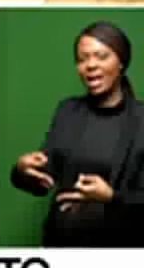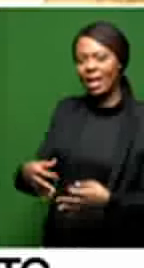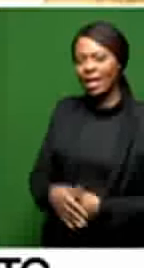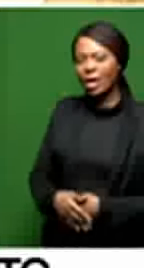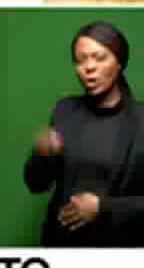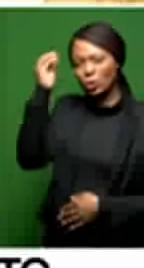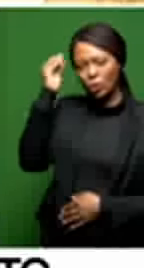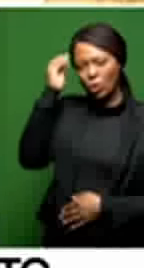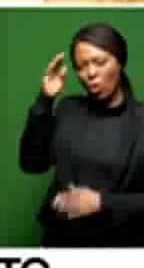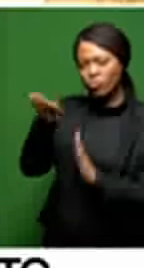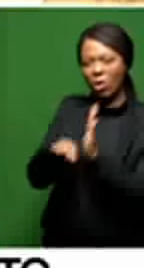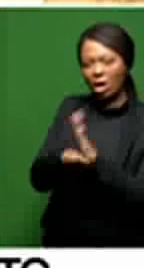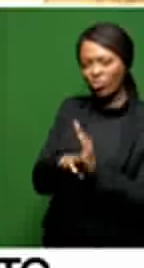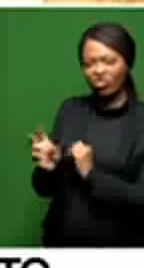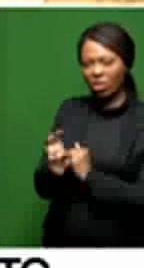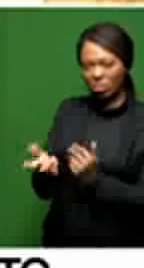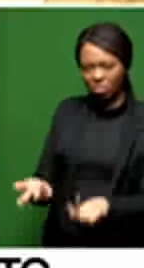this point, what the program looks like?